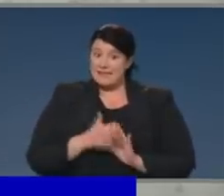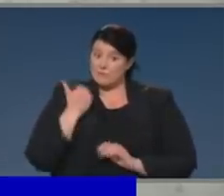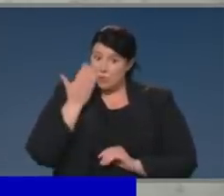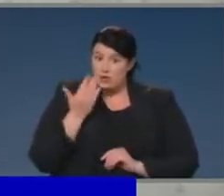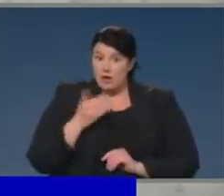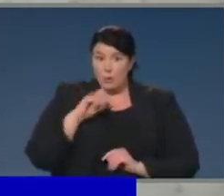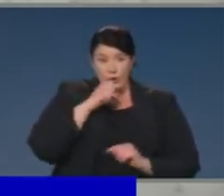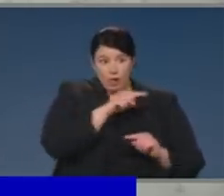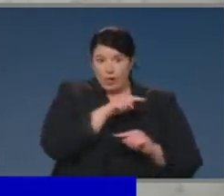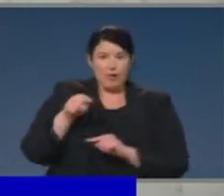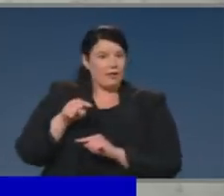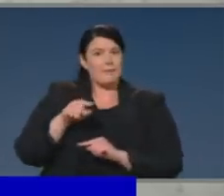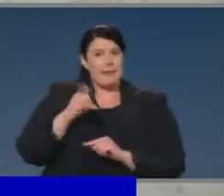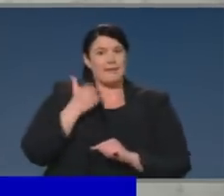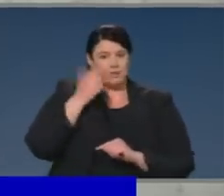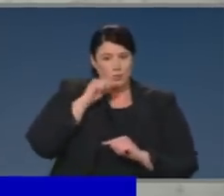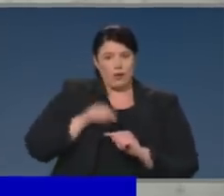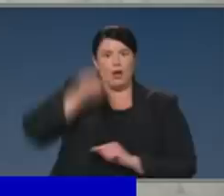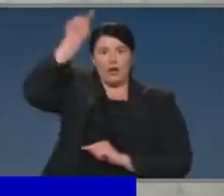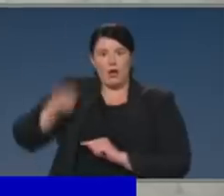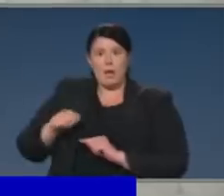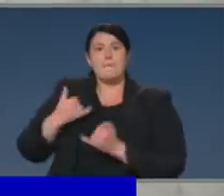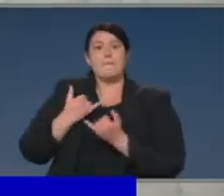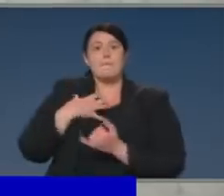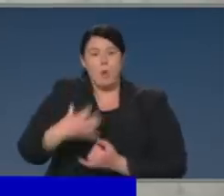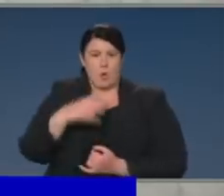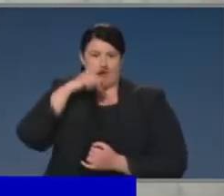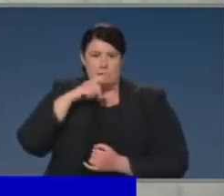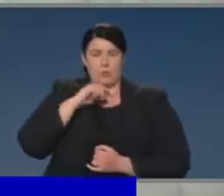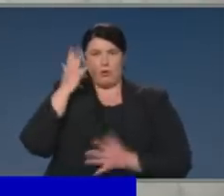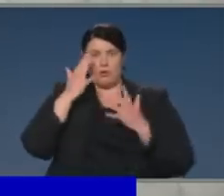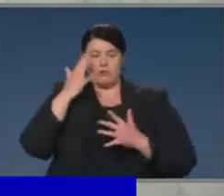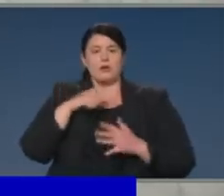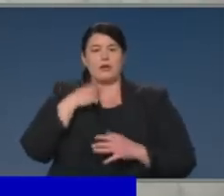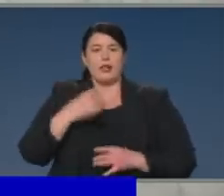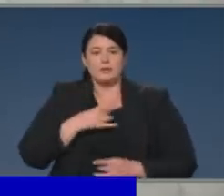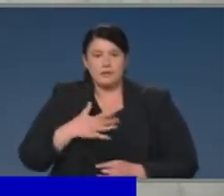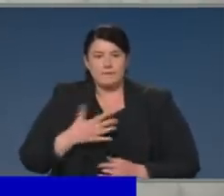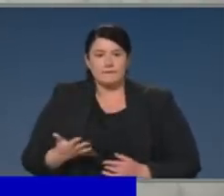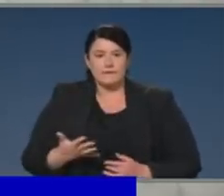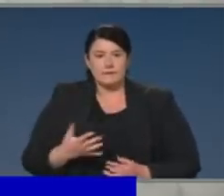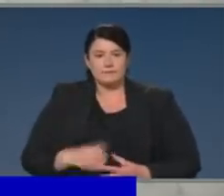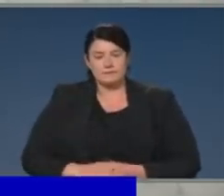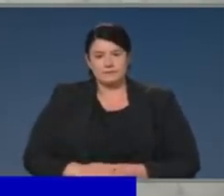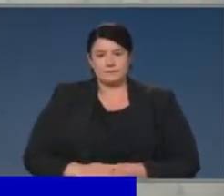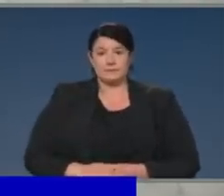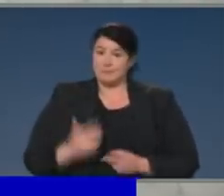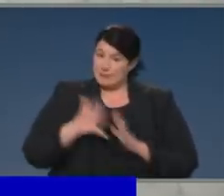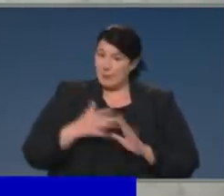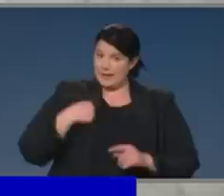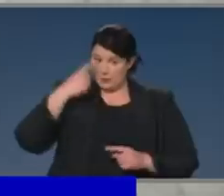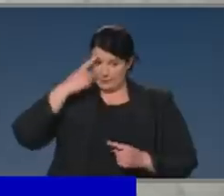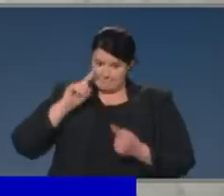doesn't mean that. It means that we are okay at the moment, and therefore we need to not only keep doing what we're doing,